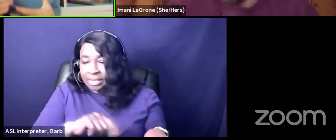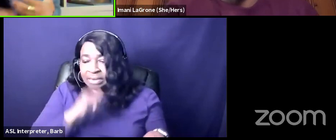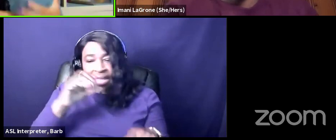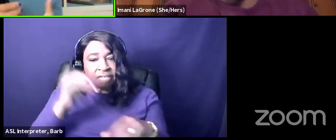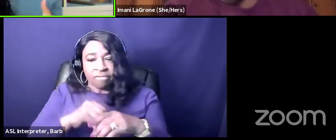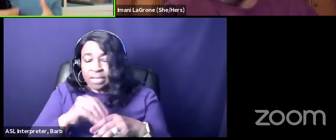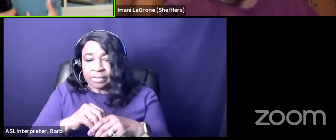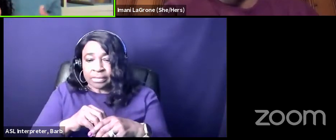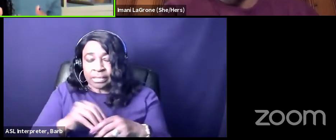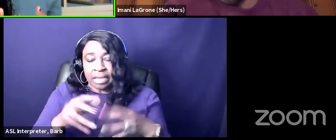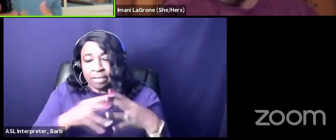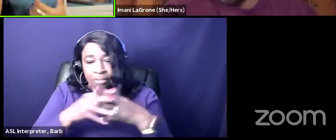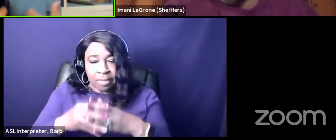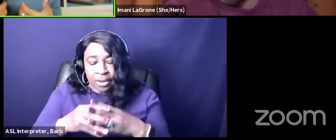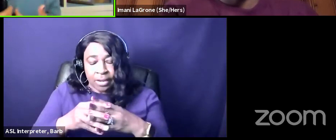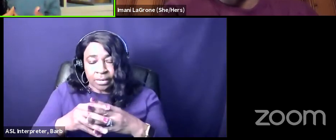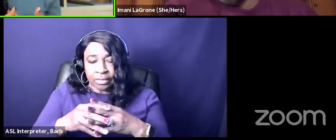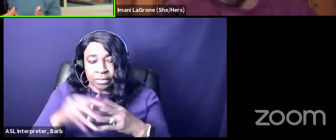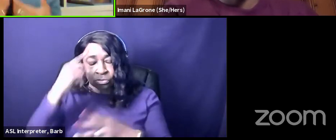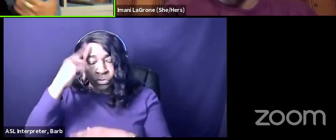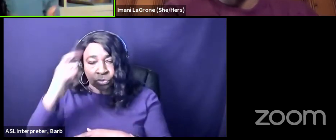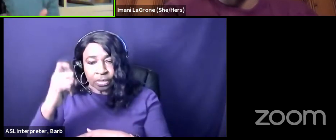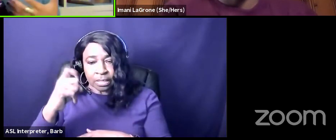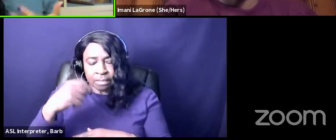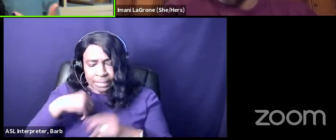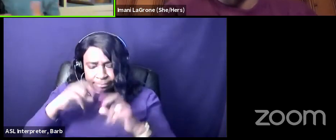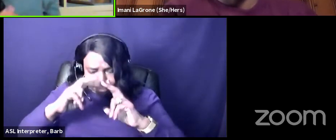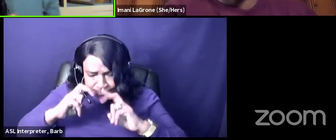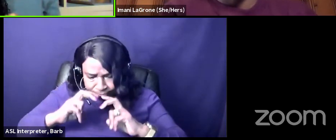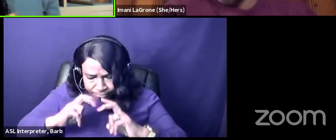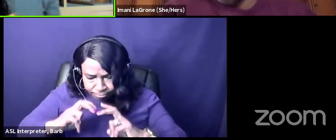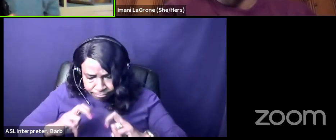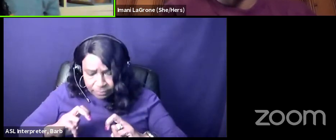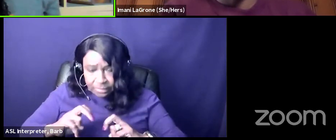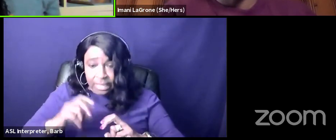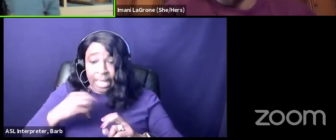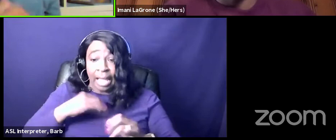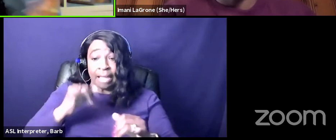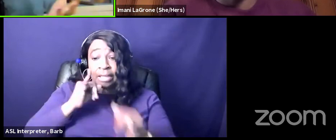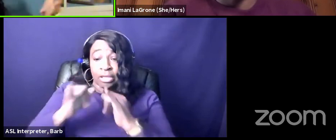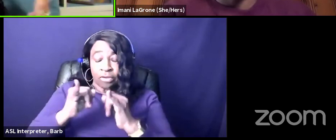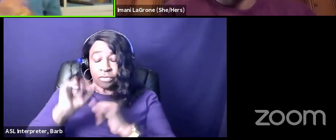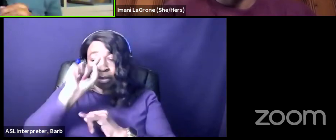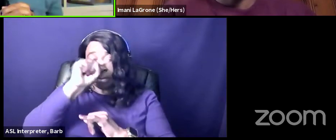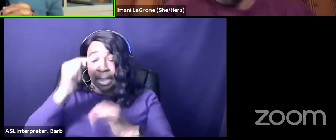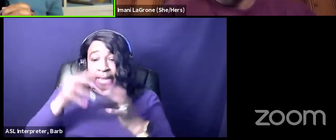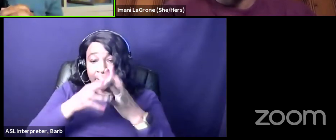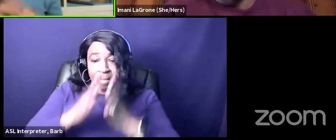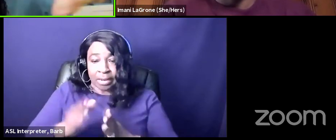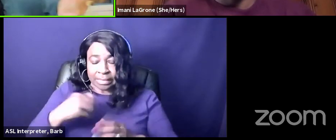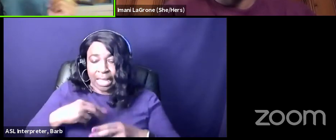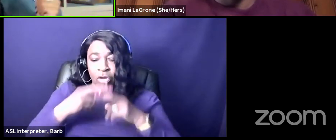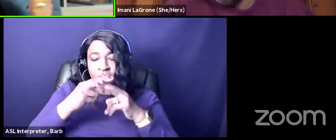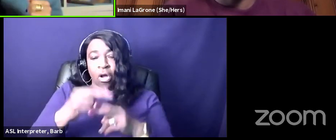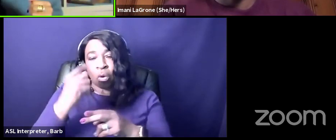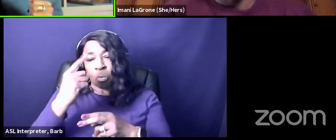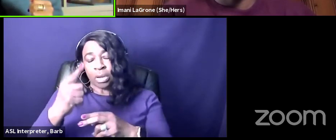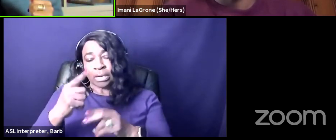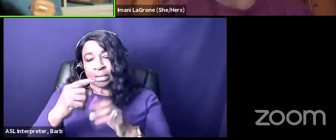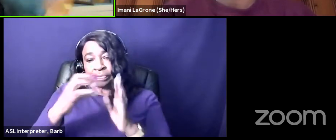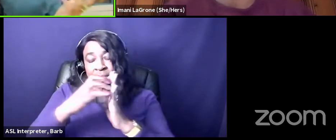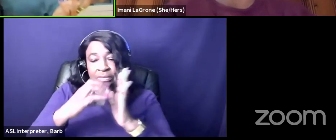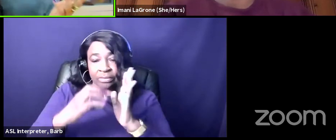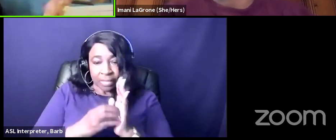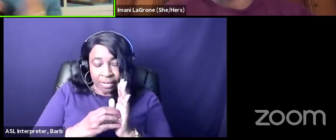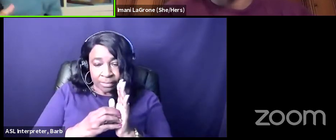when i delved a little bit deeper it was because when i interviewed black americans i call one of the chapters you win some you lose